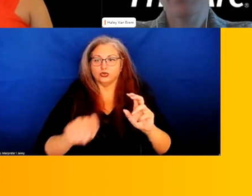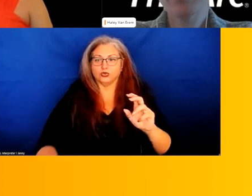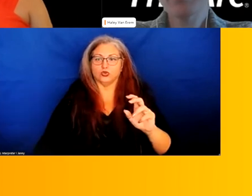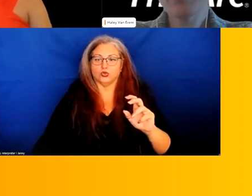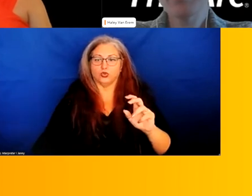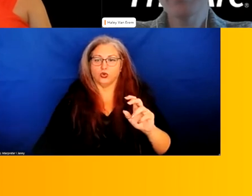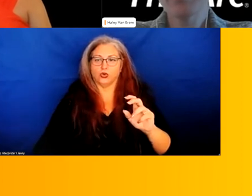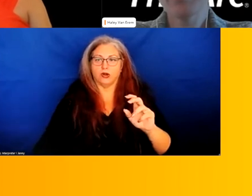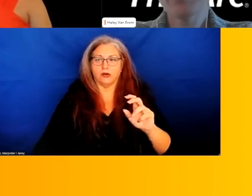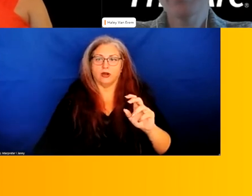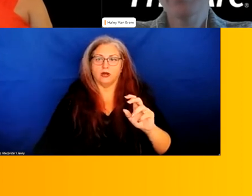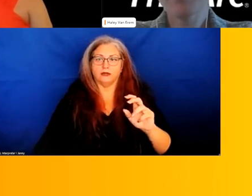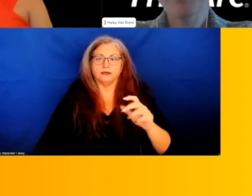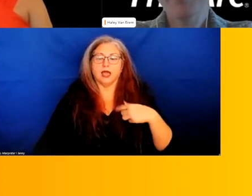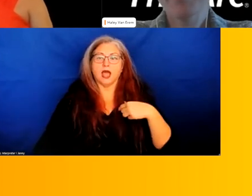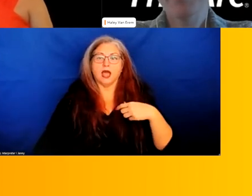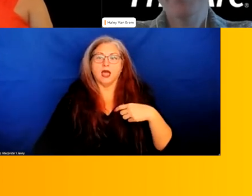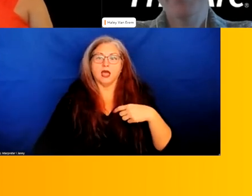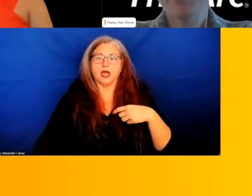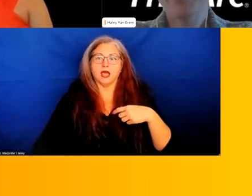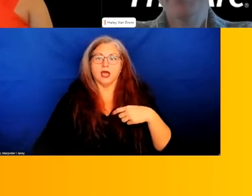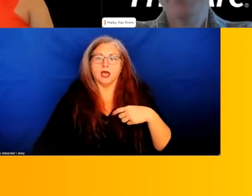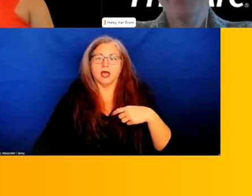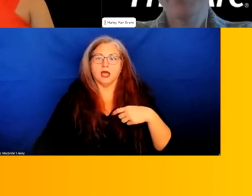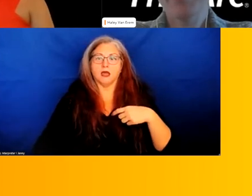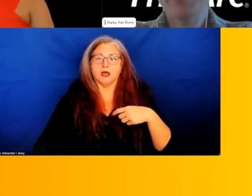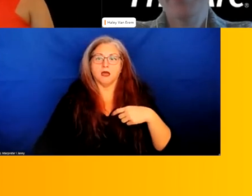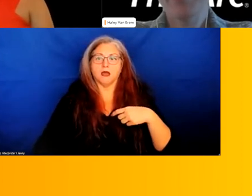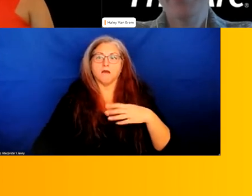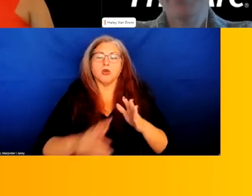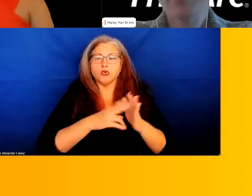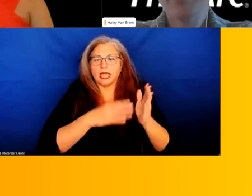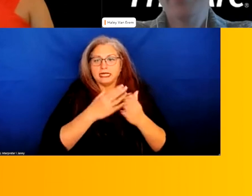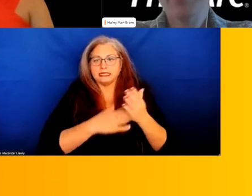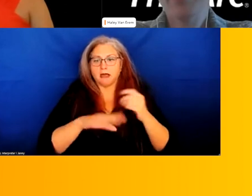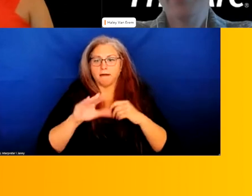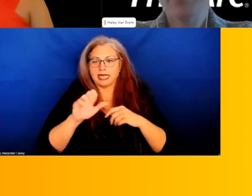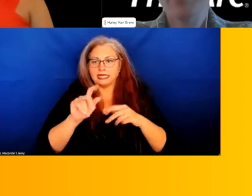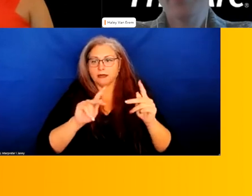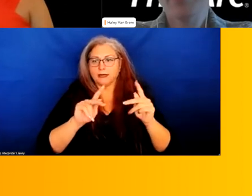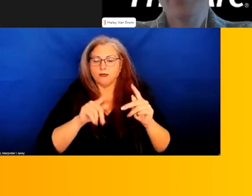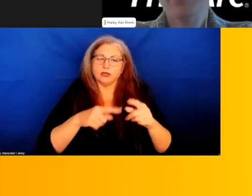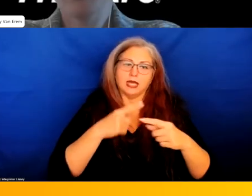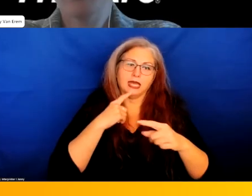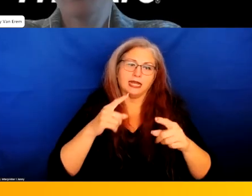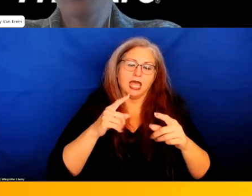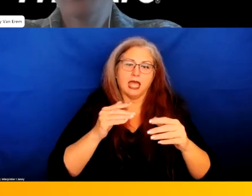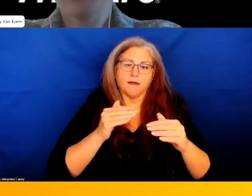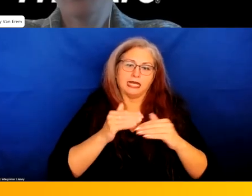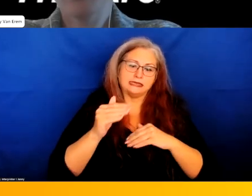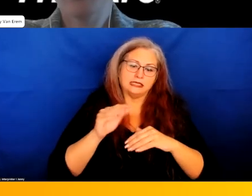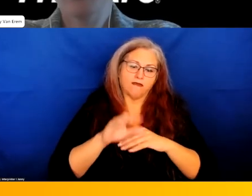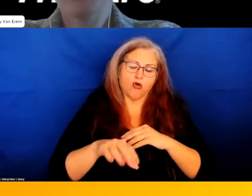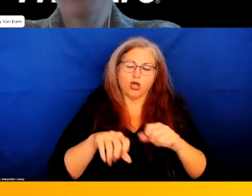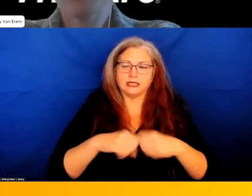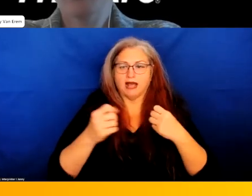government you know i've read a few of the cases where um people have claimed you know excessive force violation of the